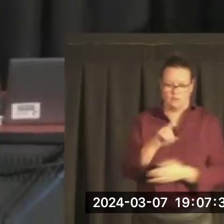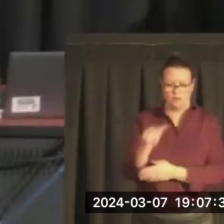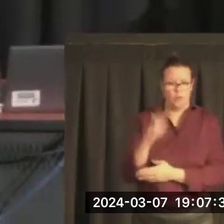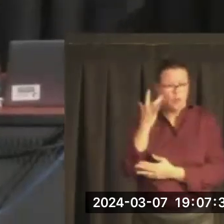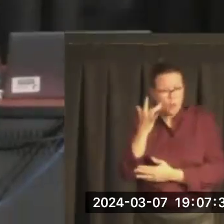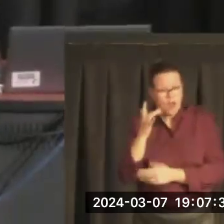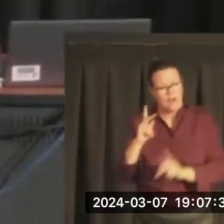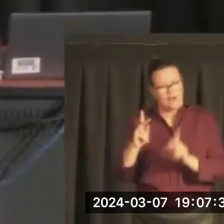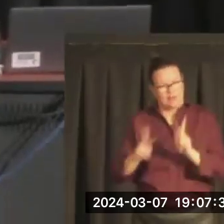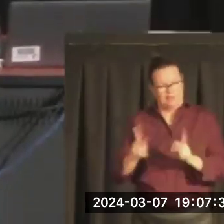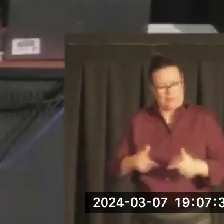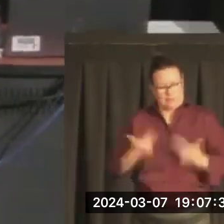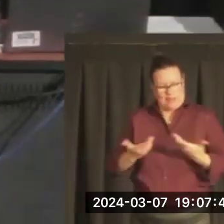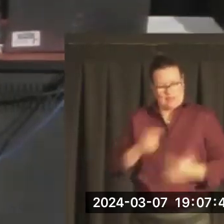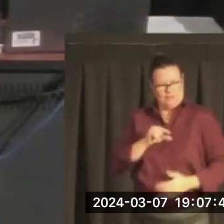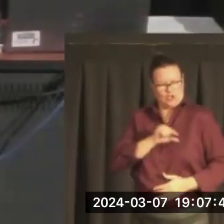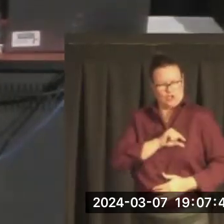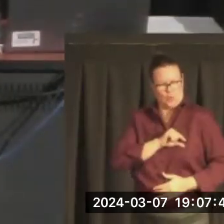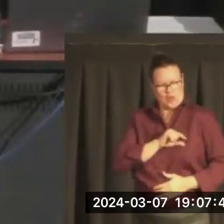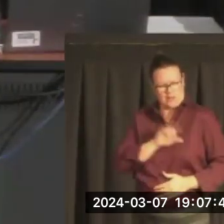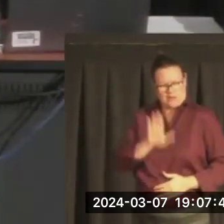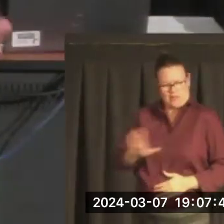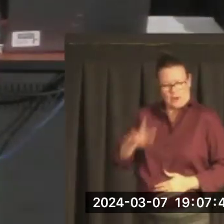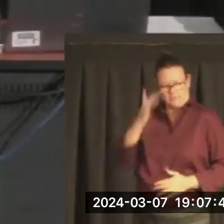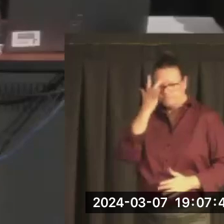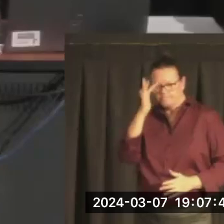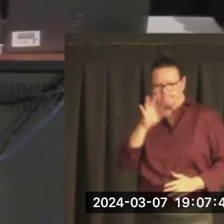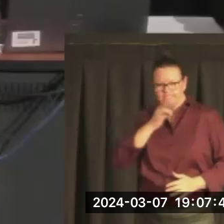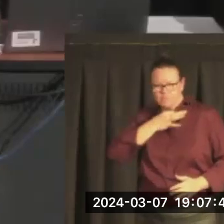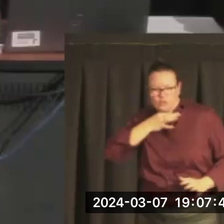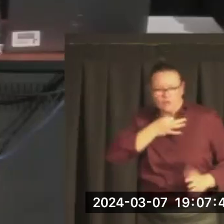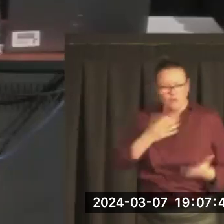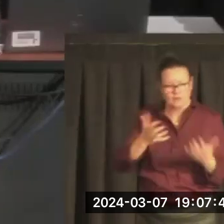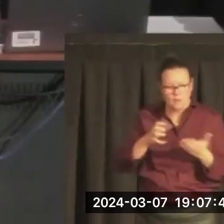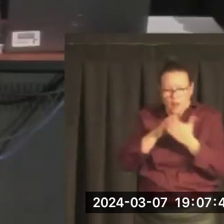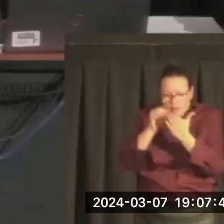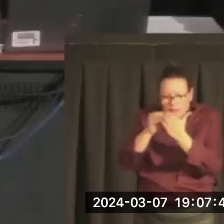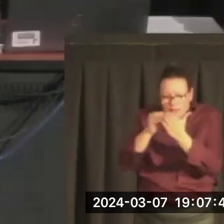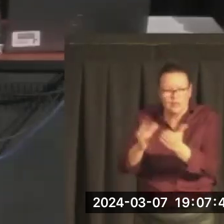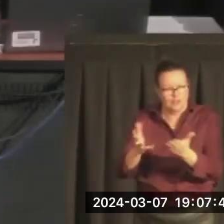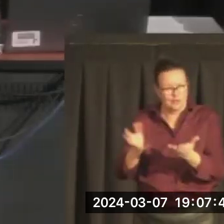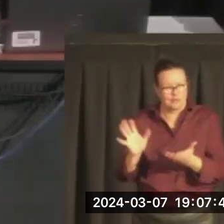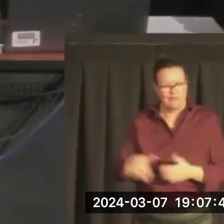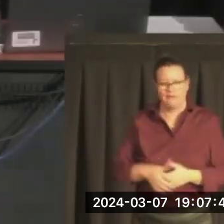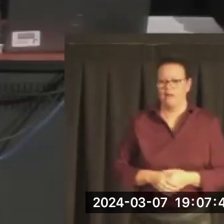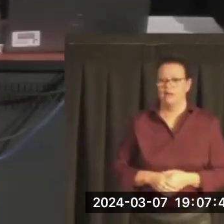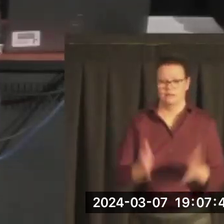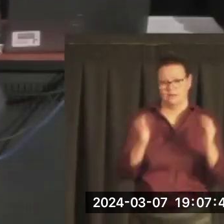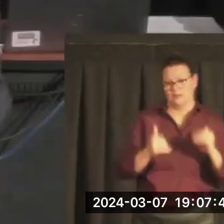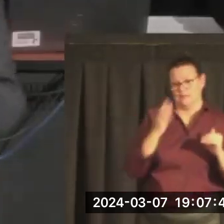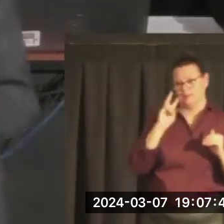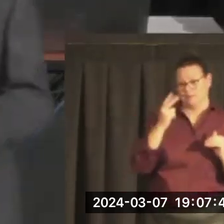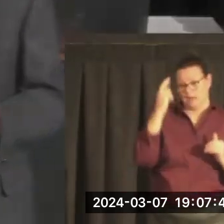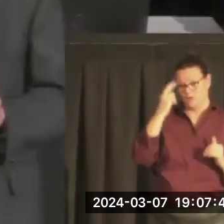who live here who just intellectually curious, who want to keep learning. I also want to do whatever I can to